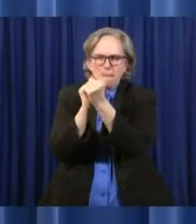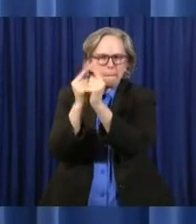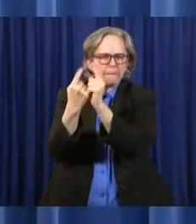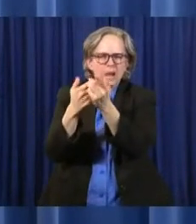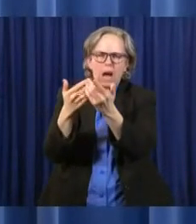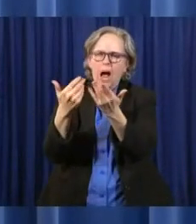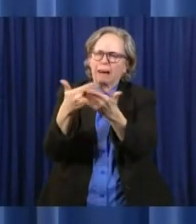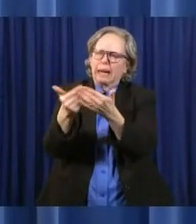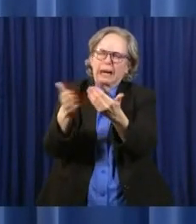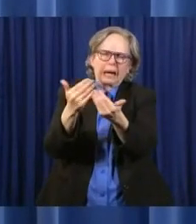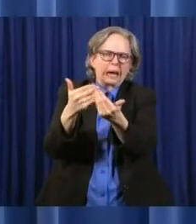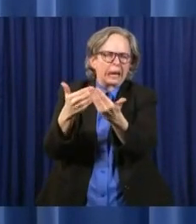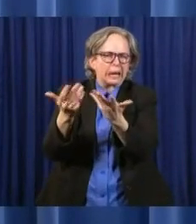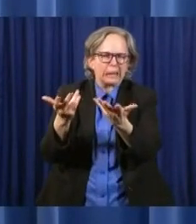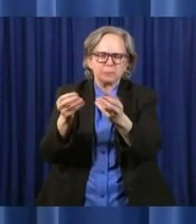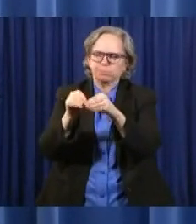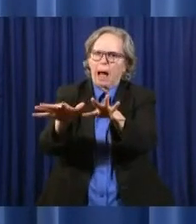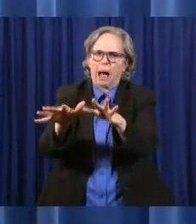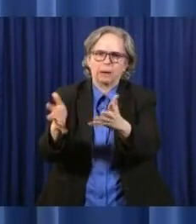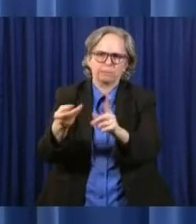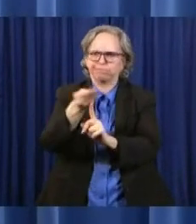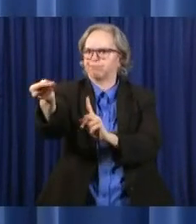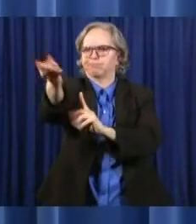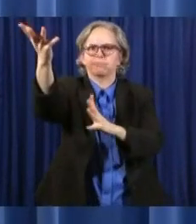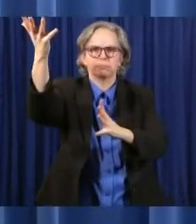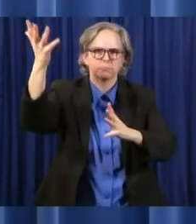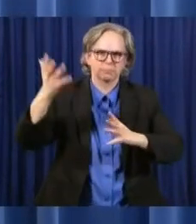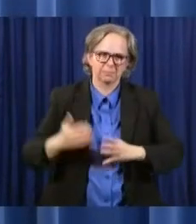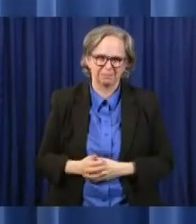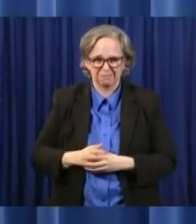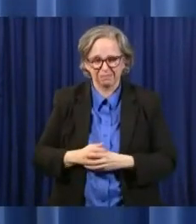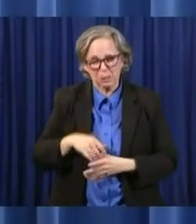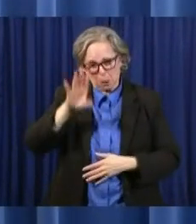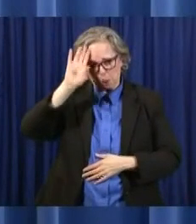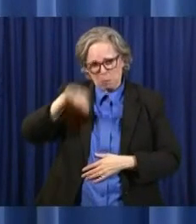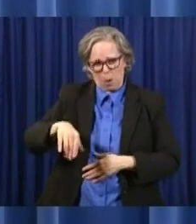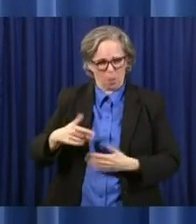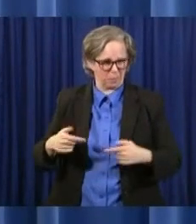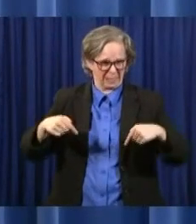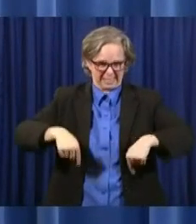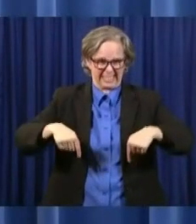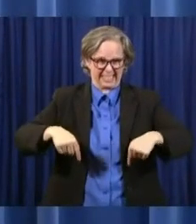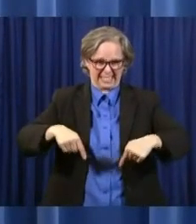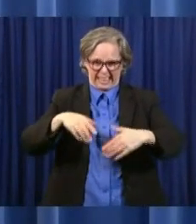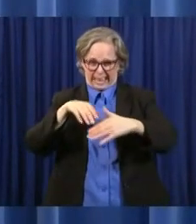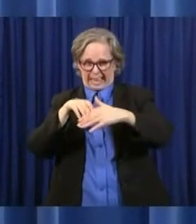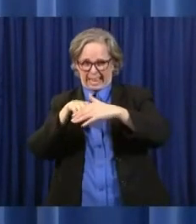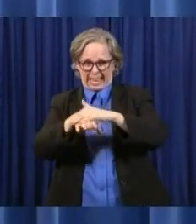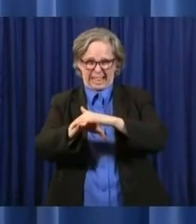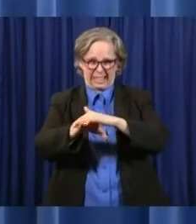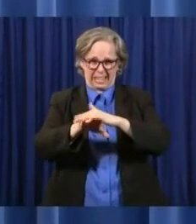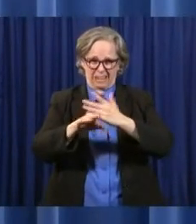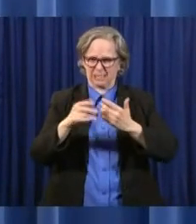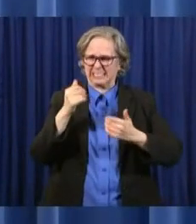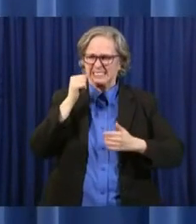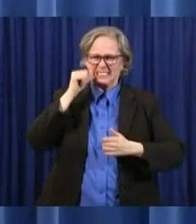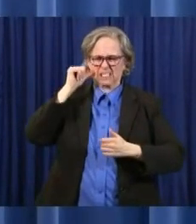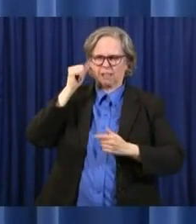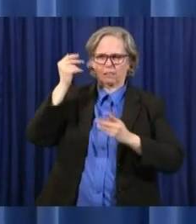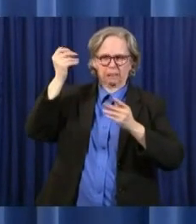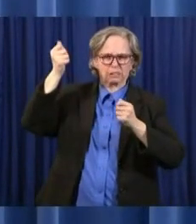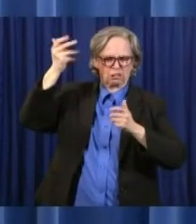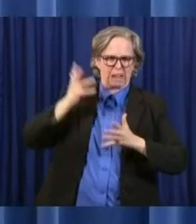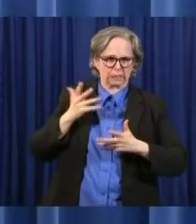of spread. As you know, we went into, and the director talked about this the other day, in the prisons where